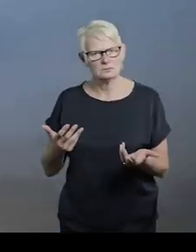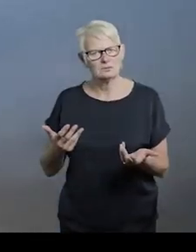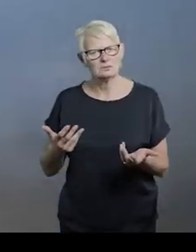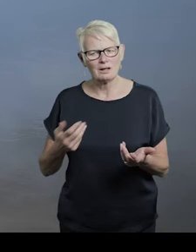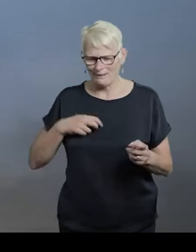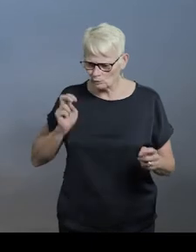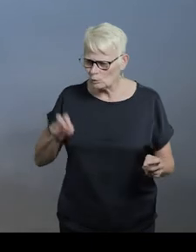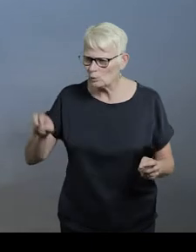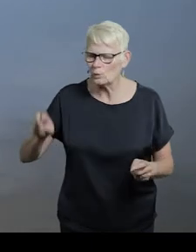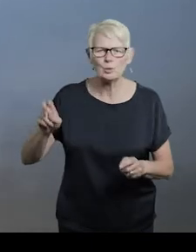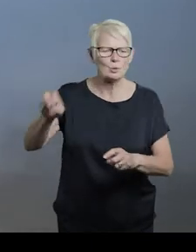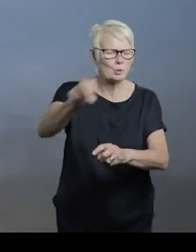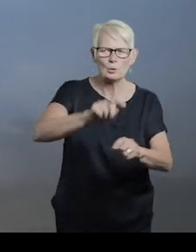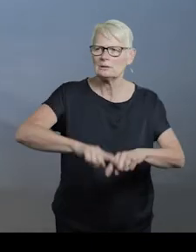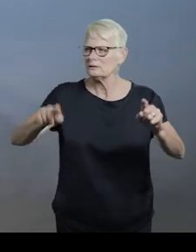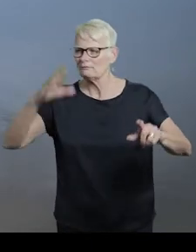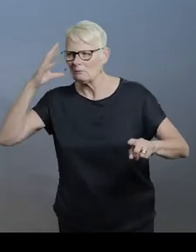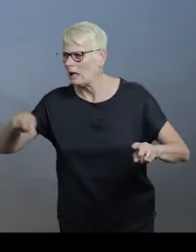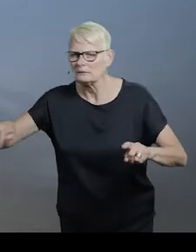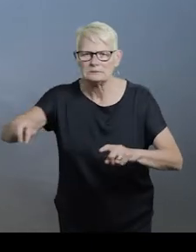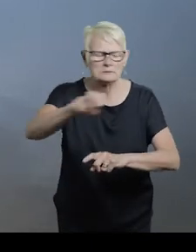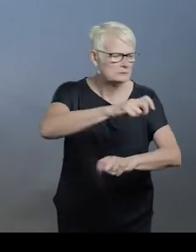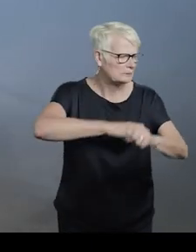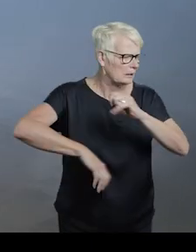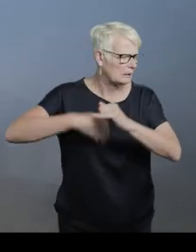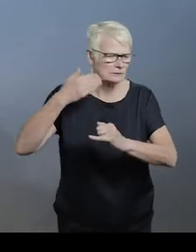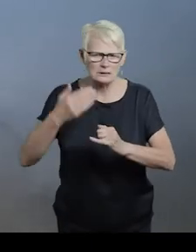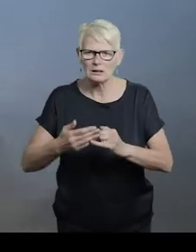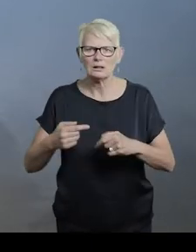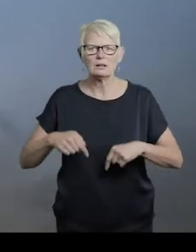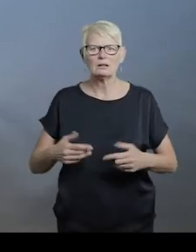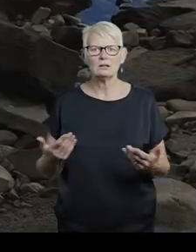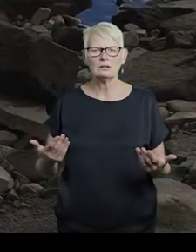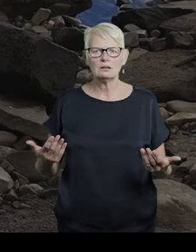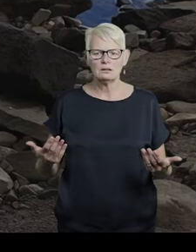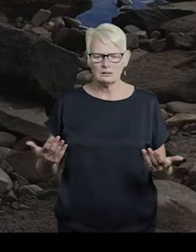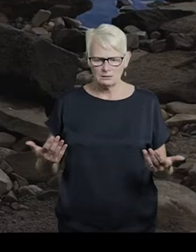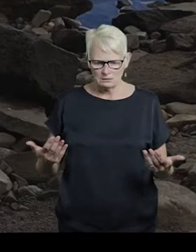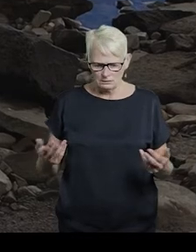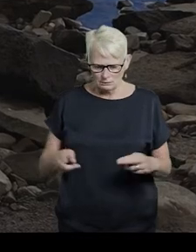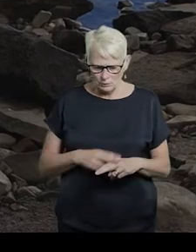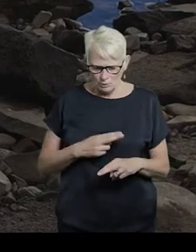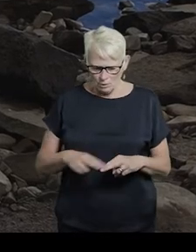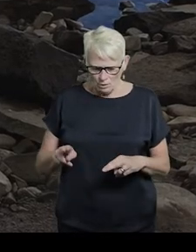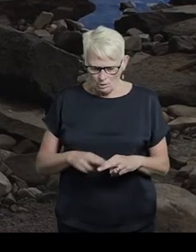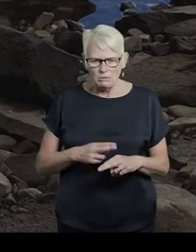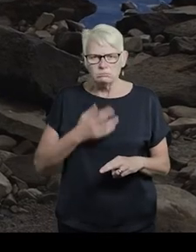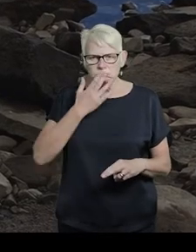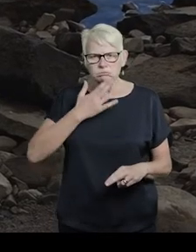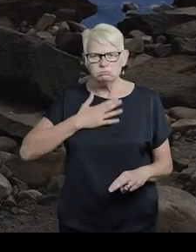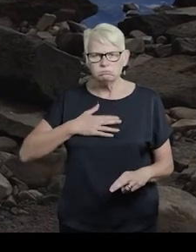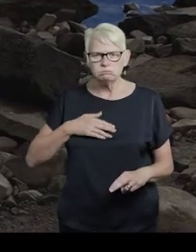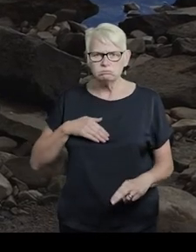Couches surfed. Waves ridden till. Here. The long walk to the